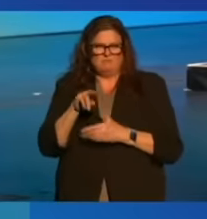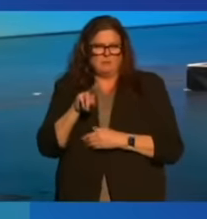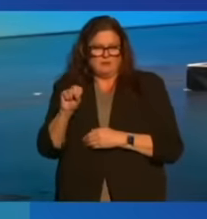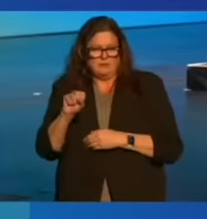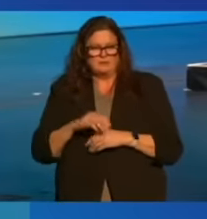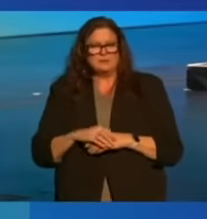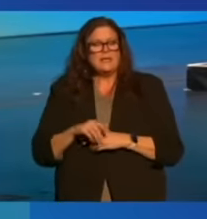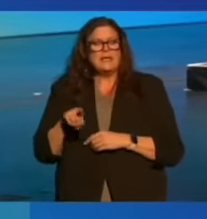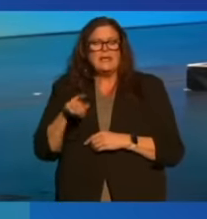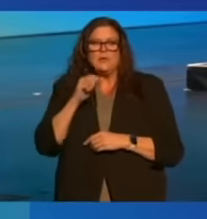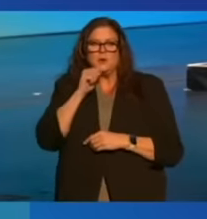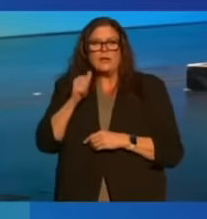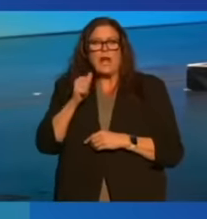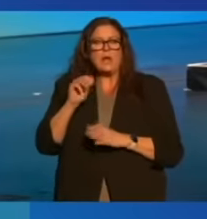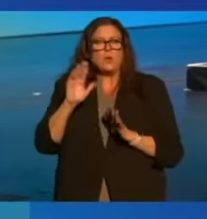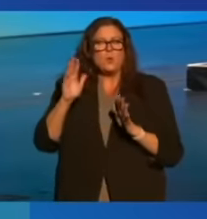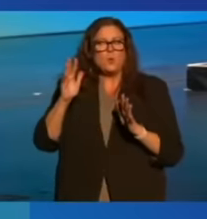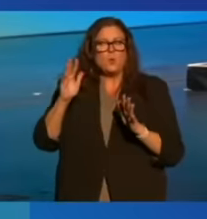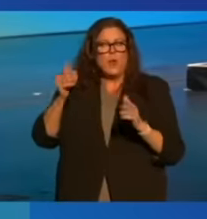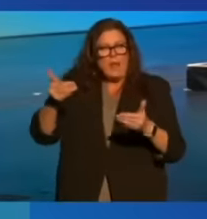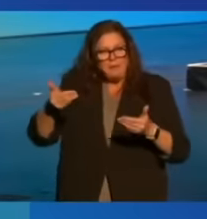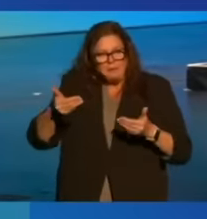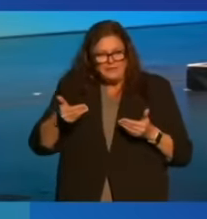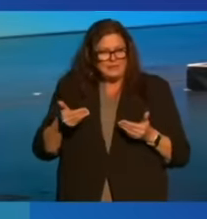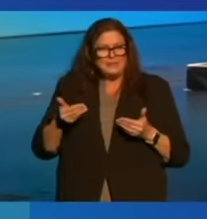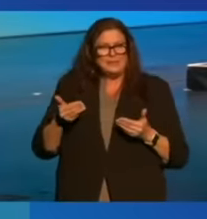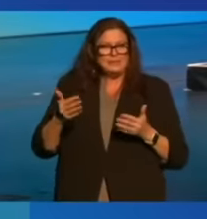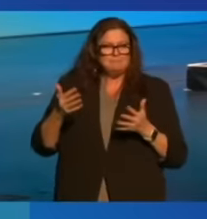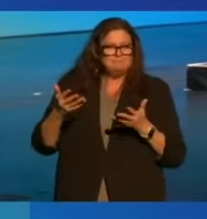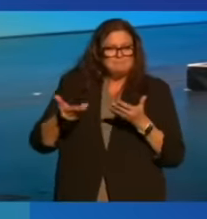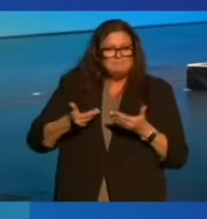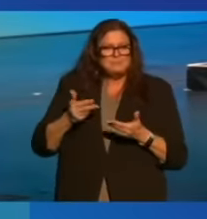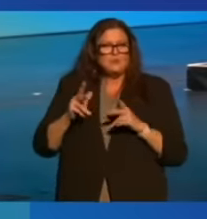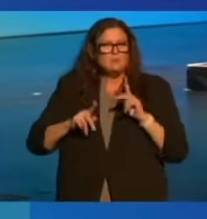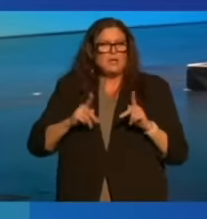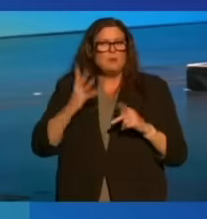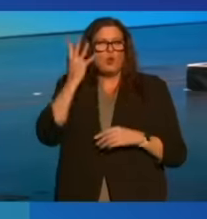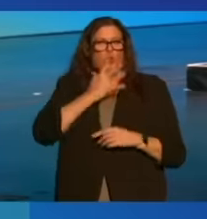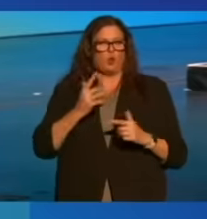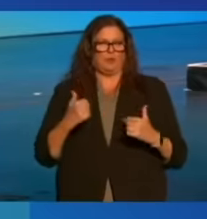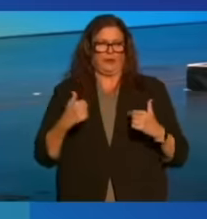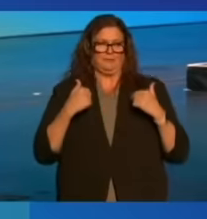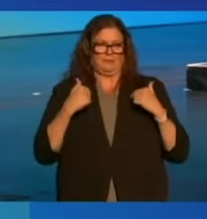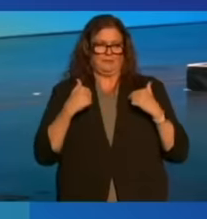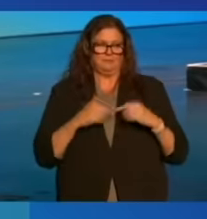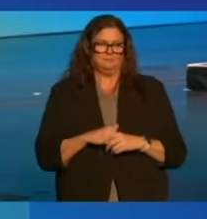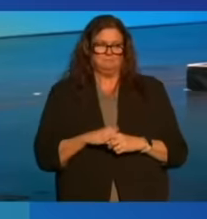were not particularly welcoming to folks that looked like me.